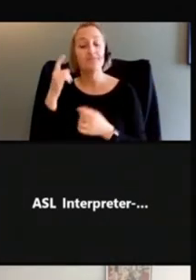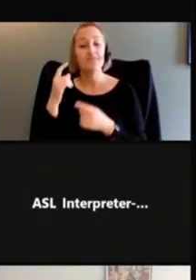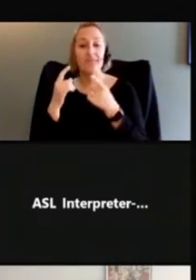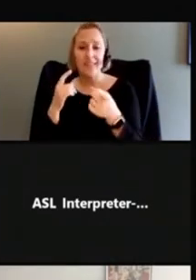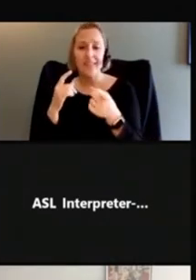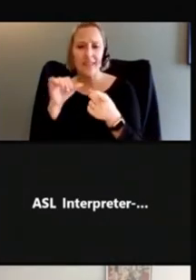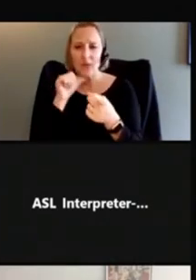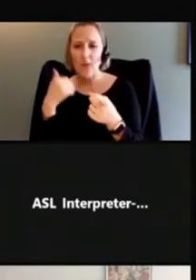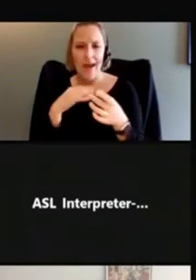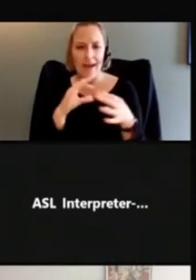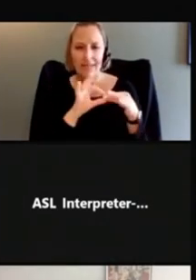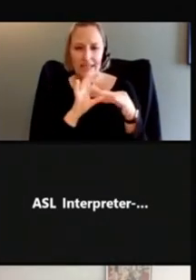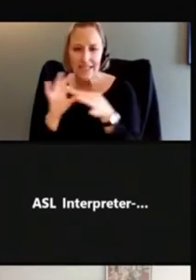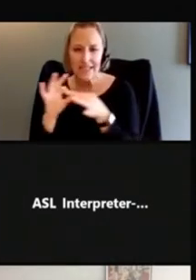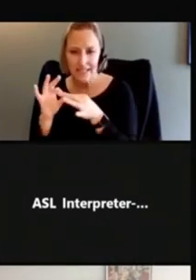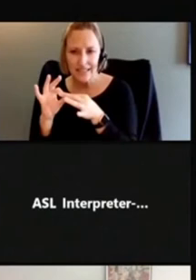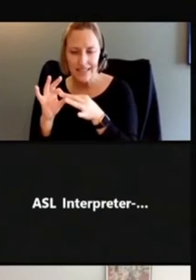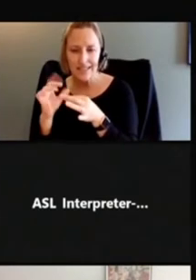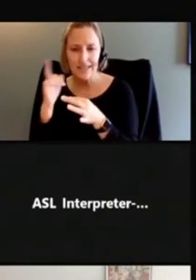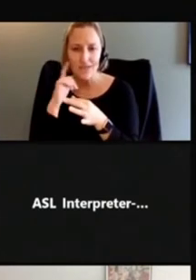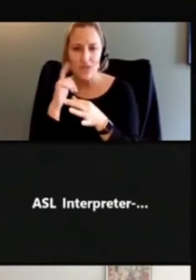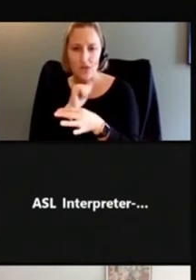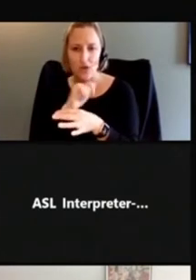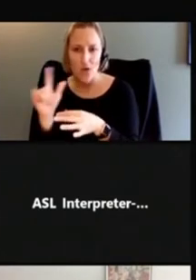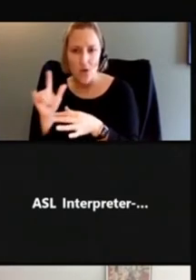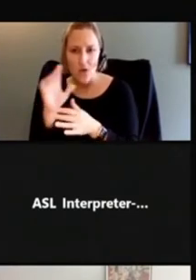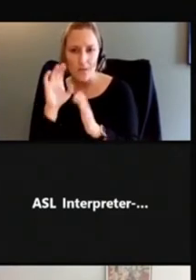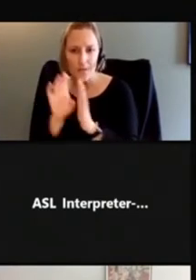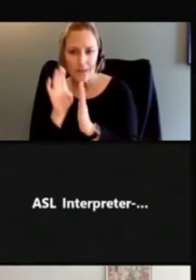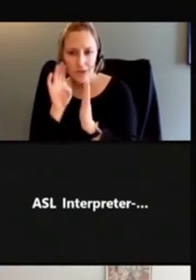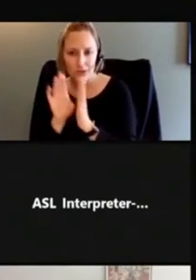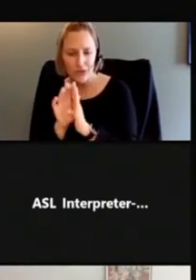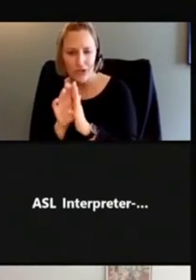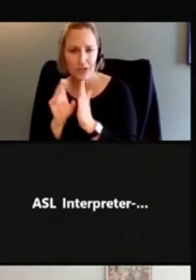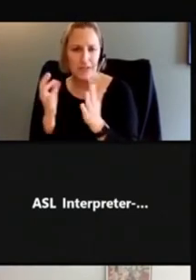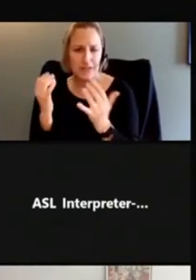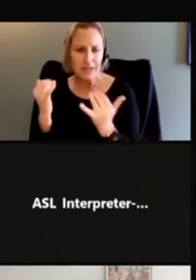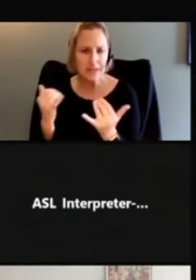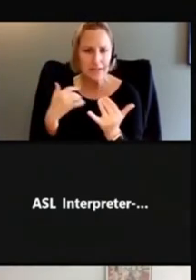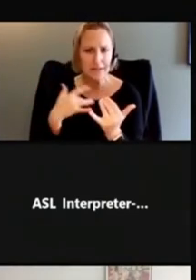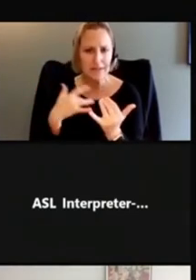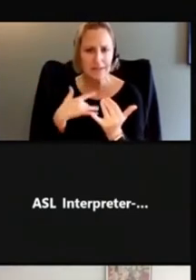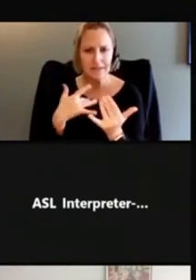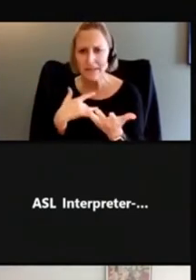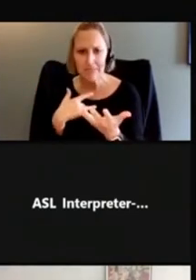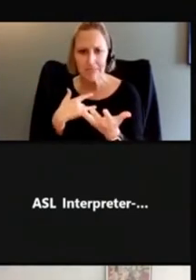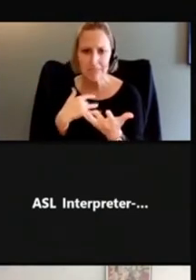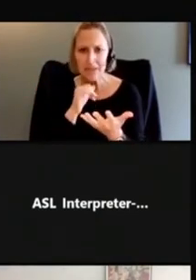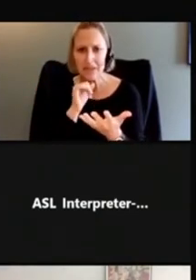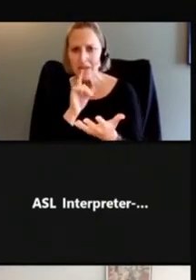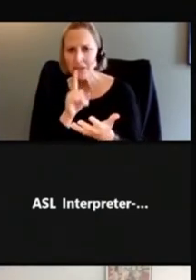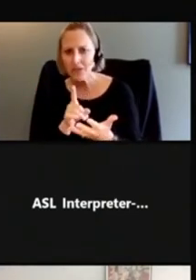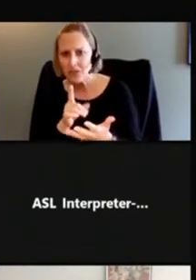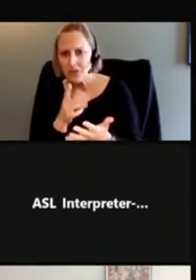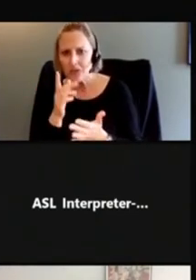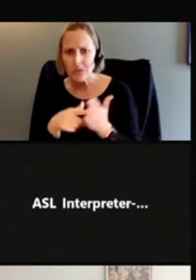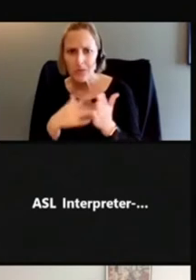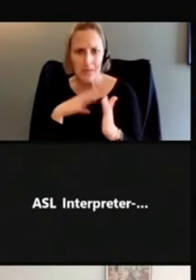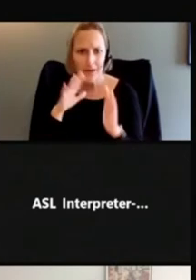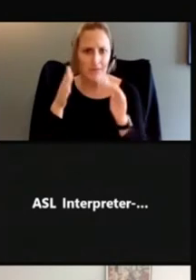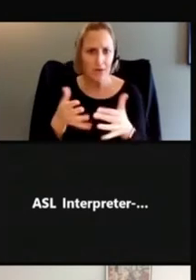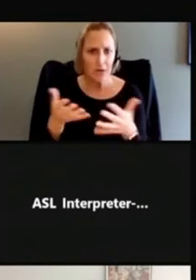cohesiveness kind of makes it so you're kind of unsure what you're supposed to be focusing on.